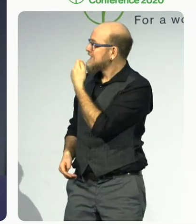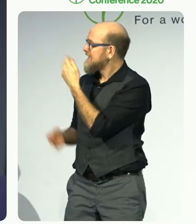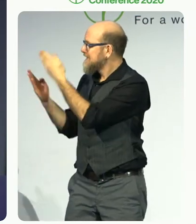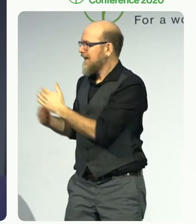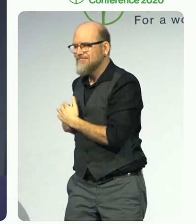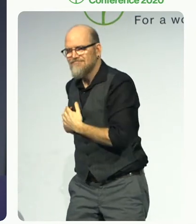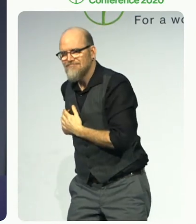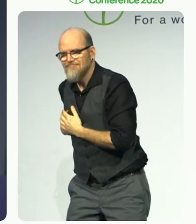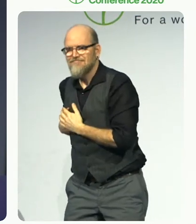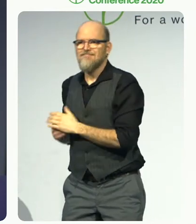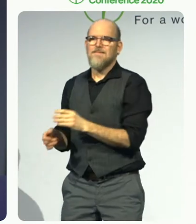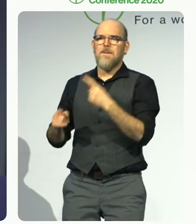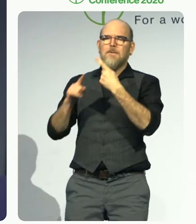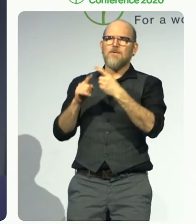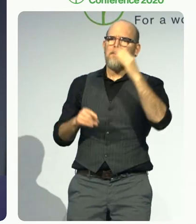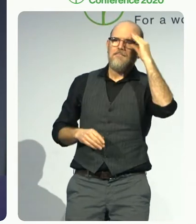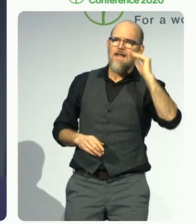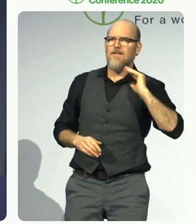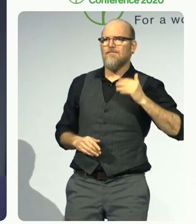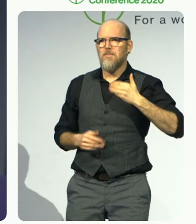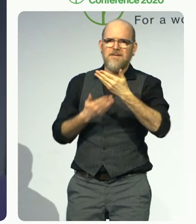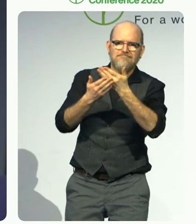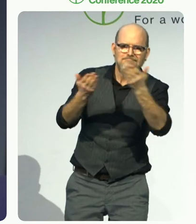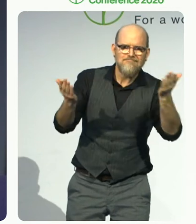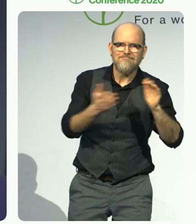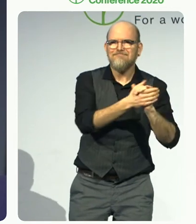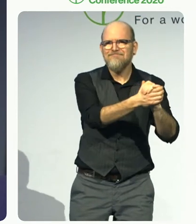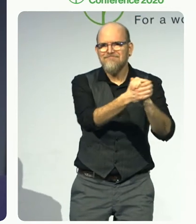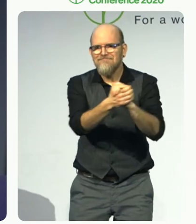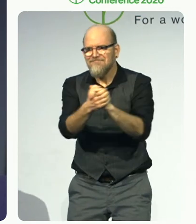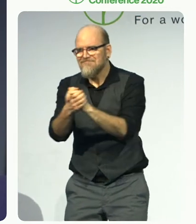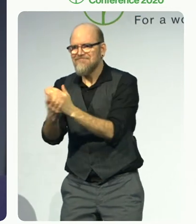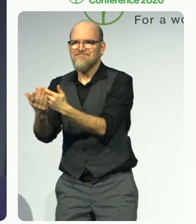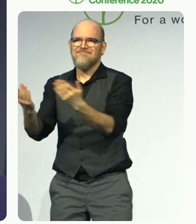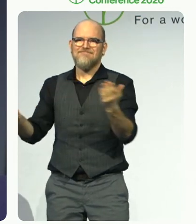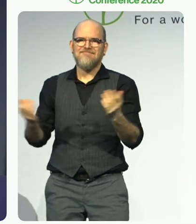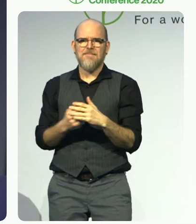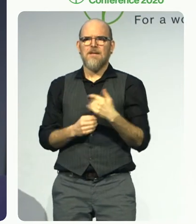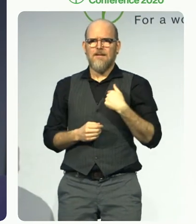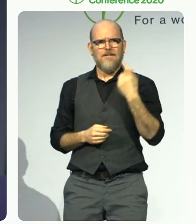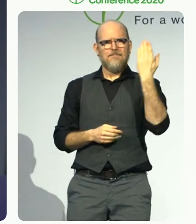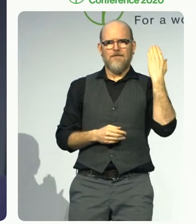after this speech from